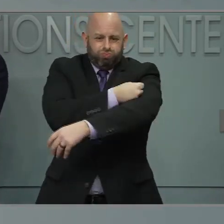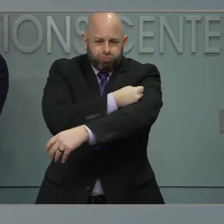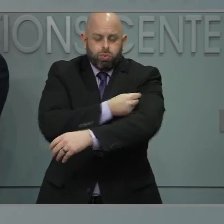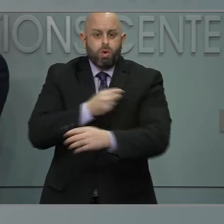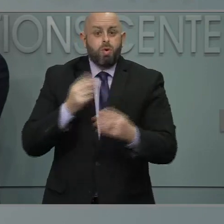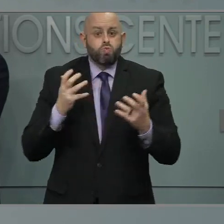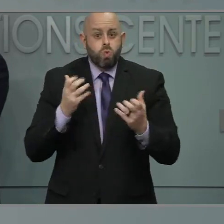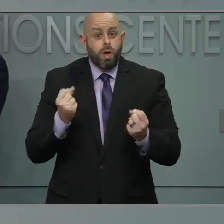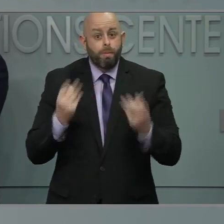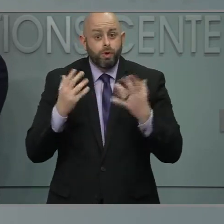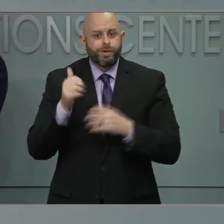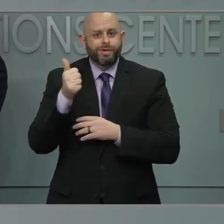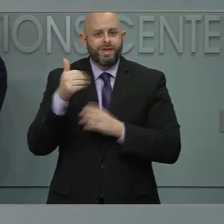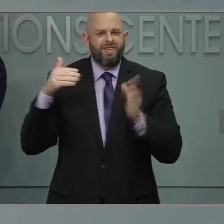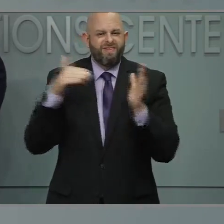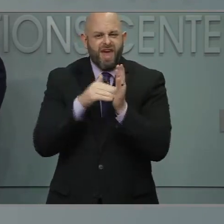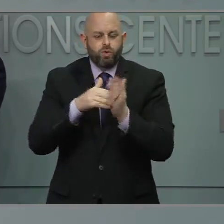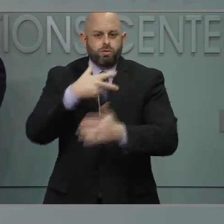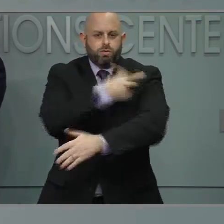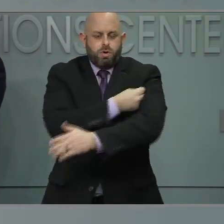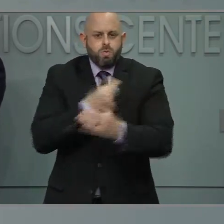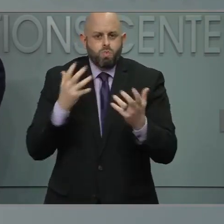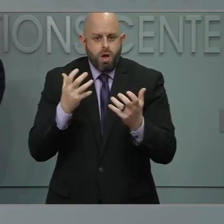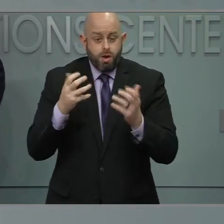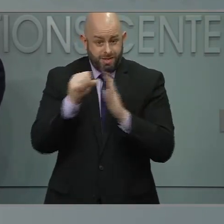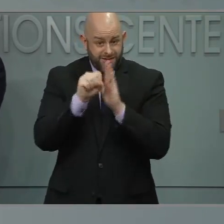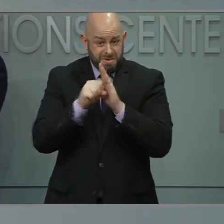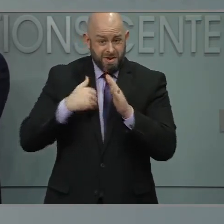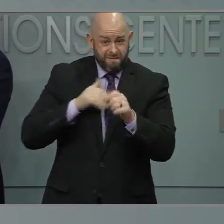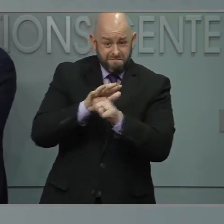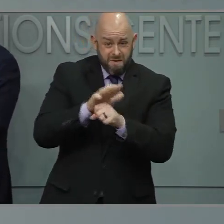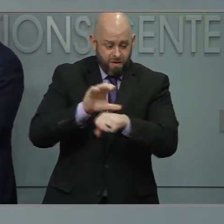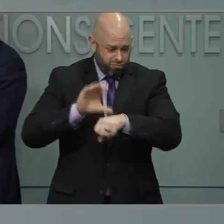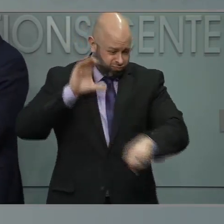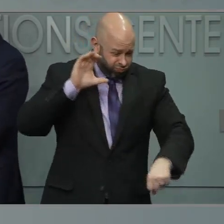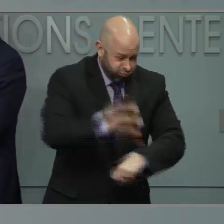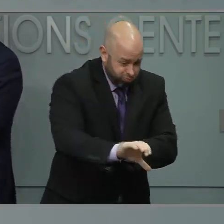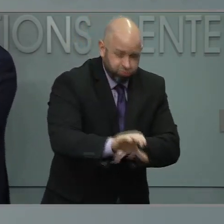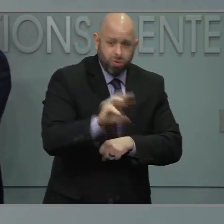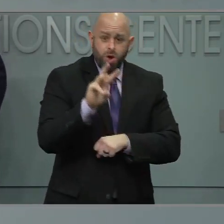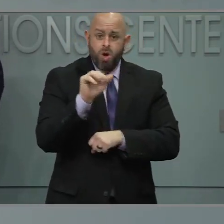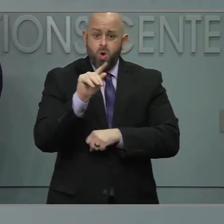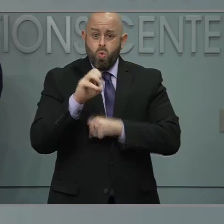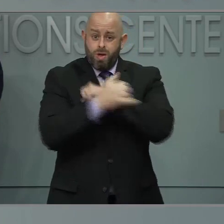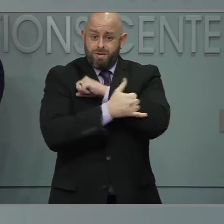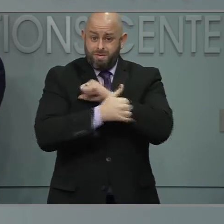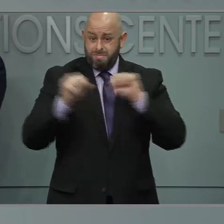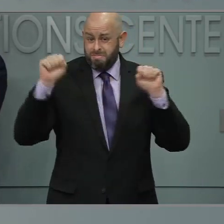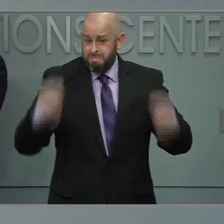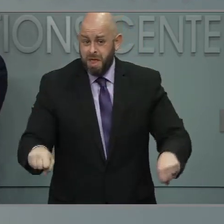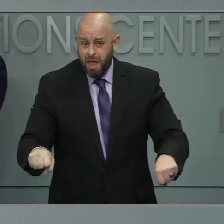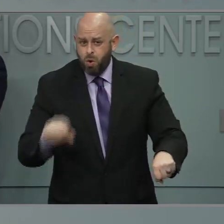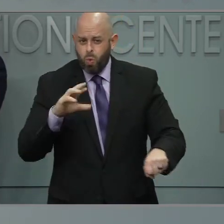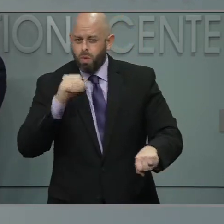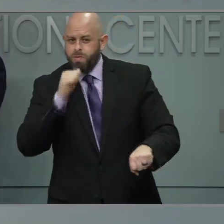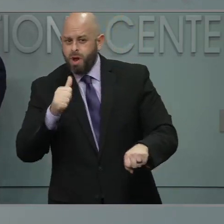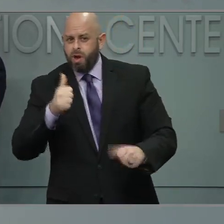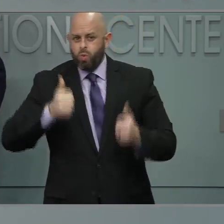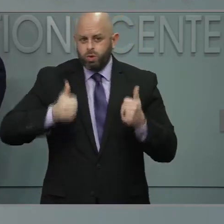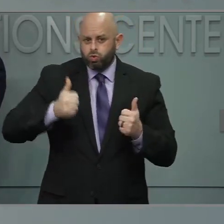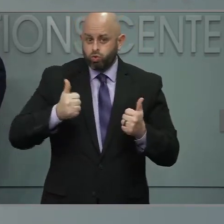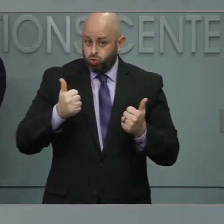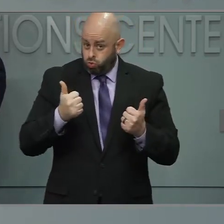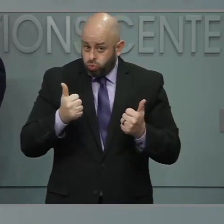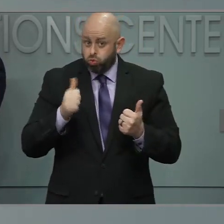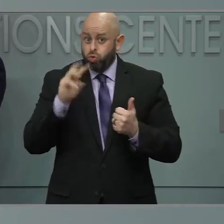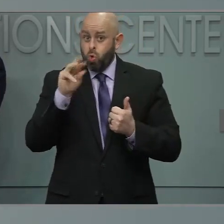those, and will that come from that special portion that you're saving specifically for mass vaccinations, meaning the rest of Wake